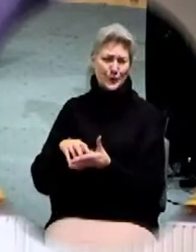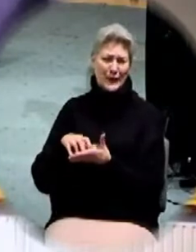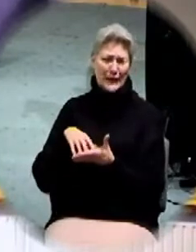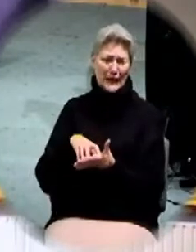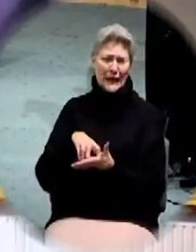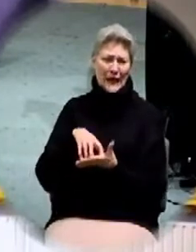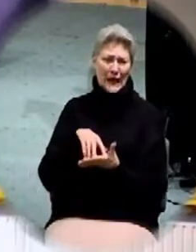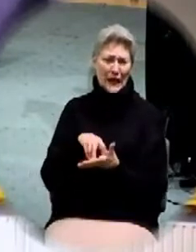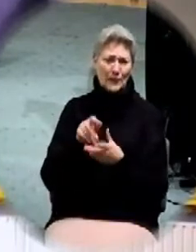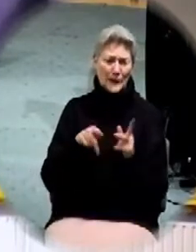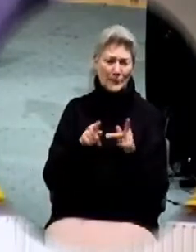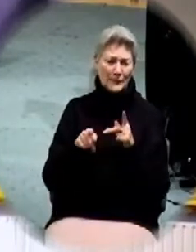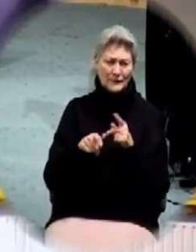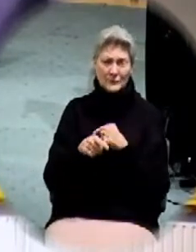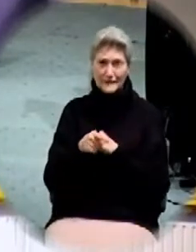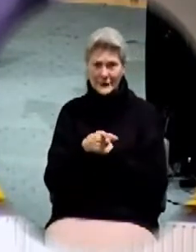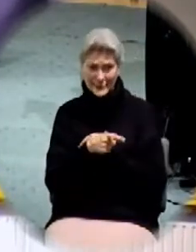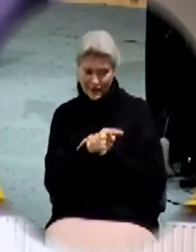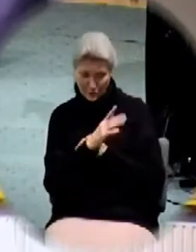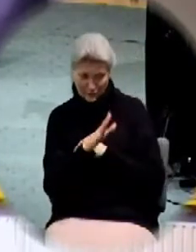You've never lived for God, have you?